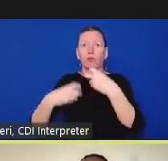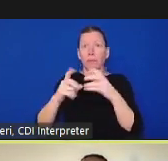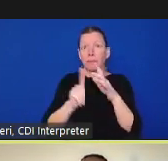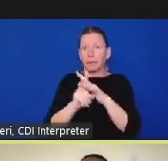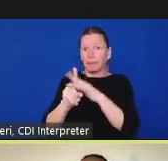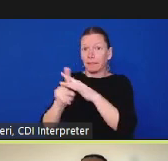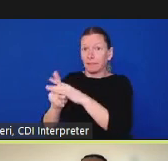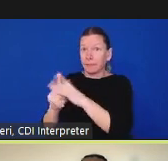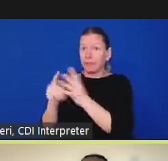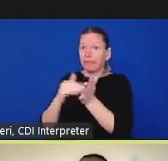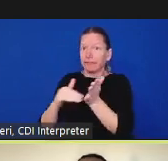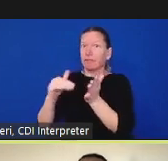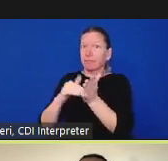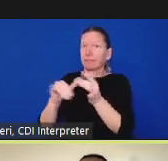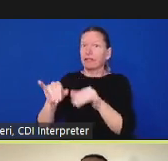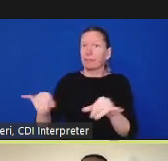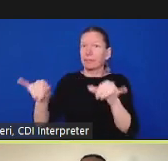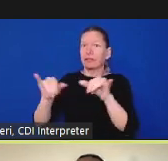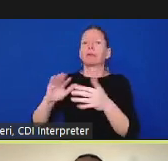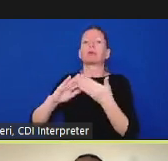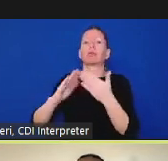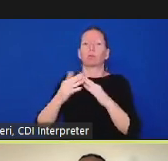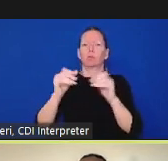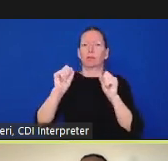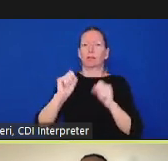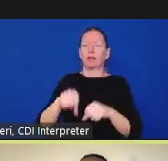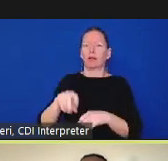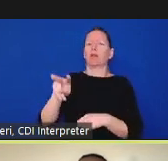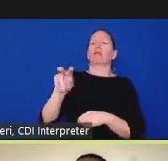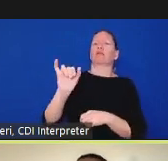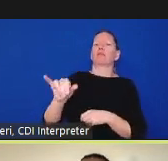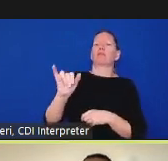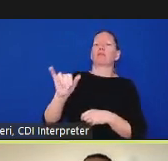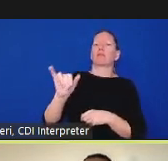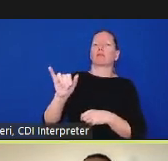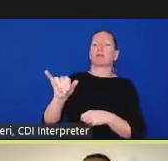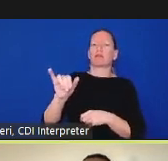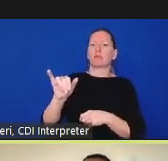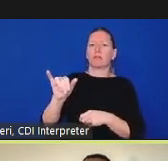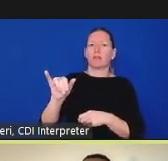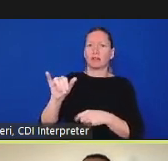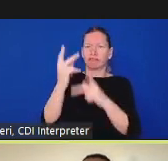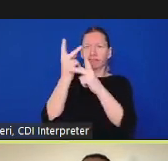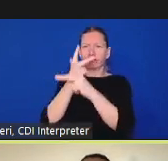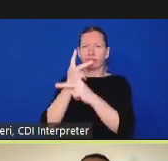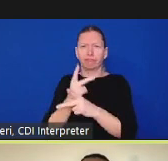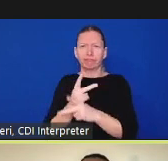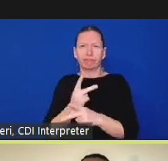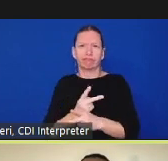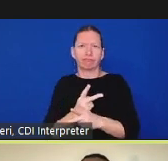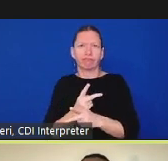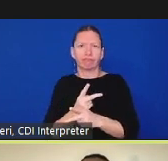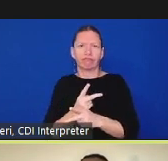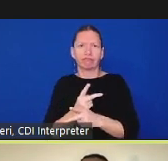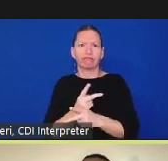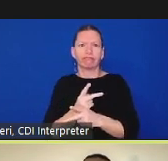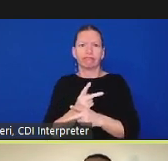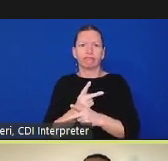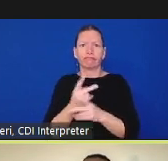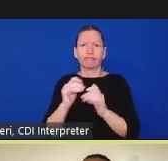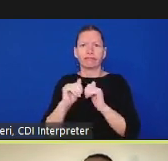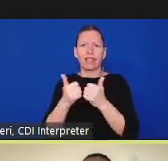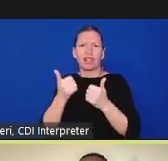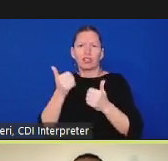from um the complaint process to looking at policies to making broader recommendations so the